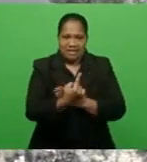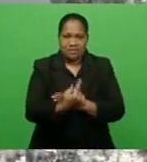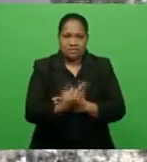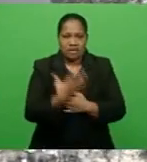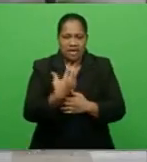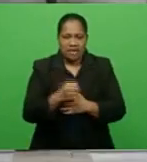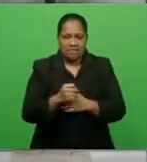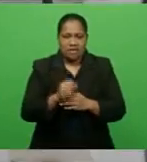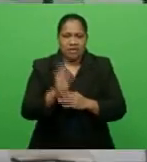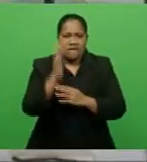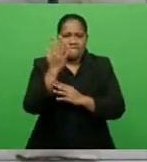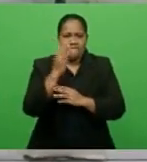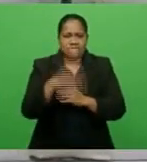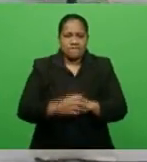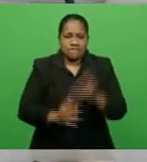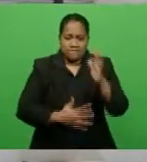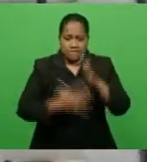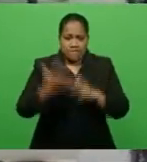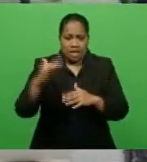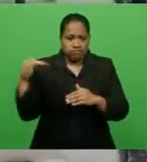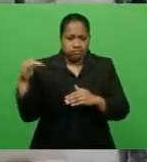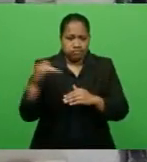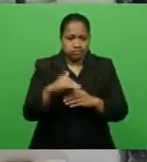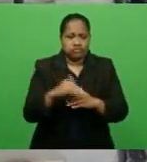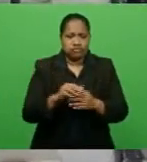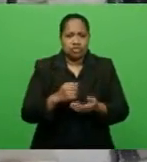continues to ascertain the cause of the fire.